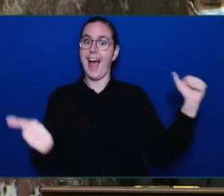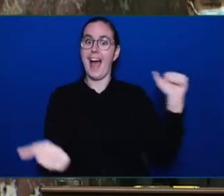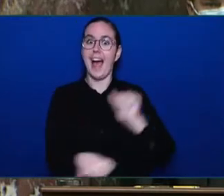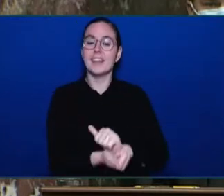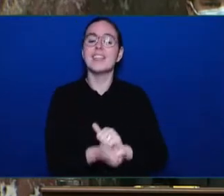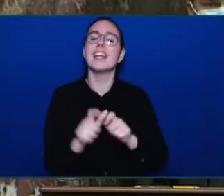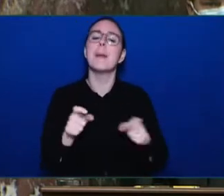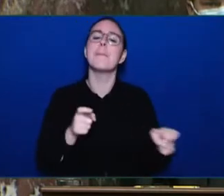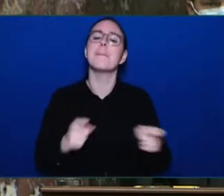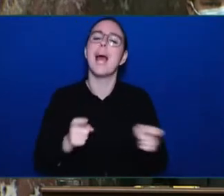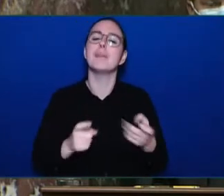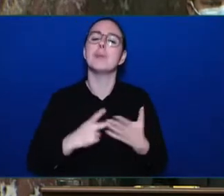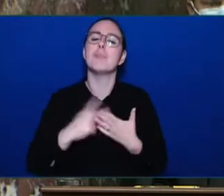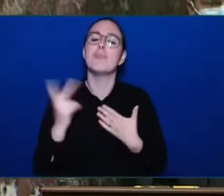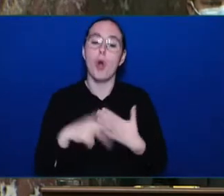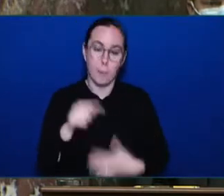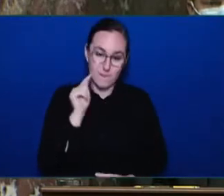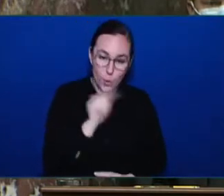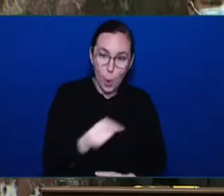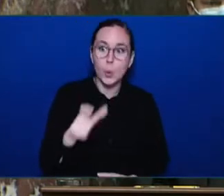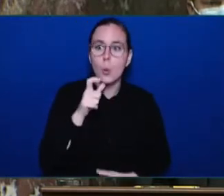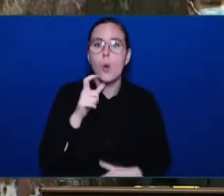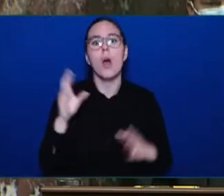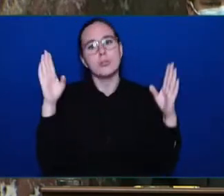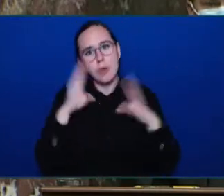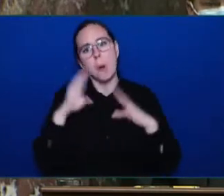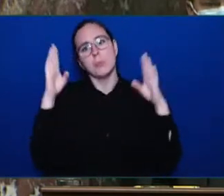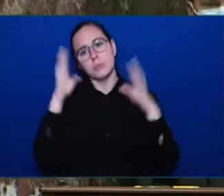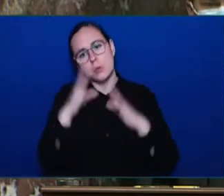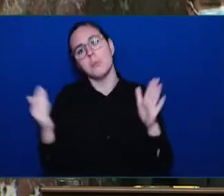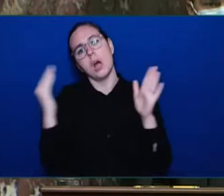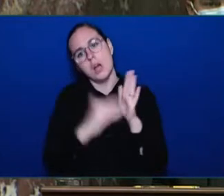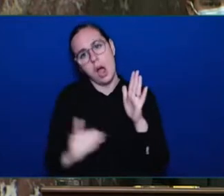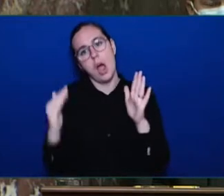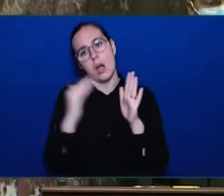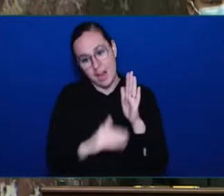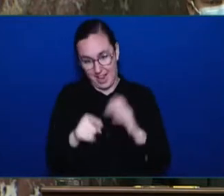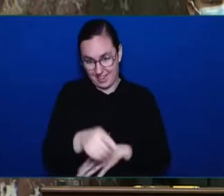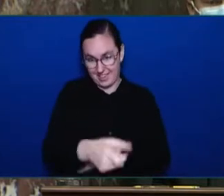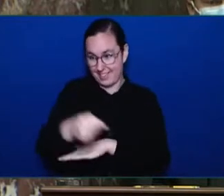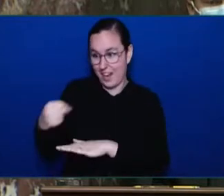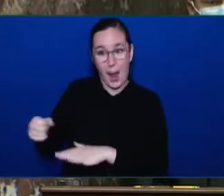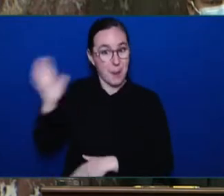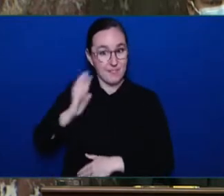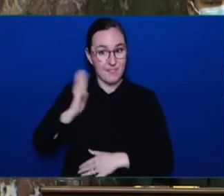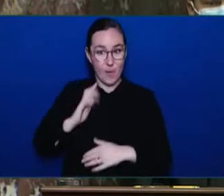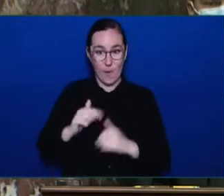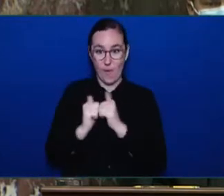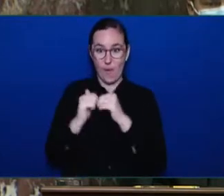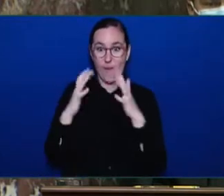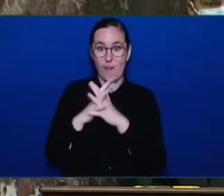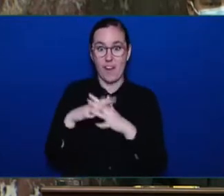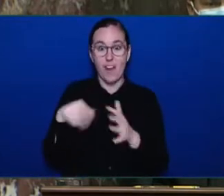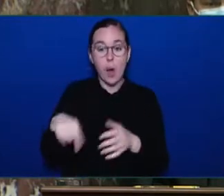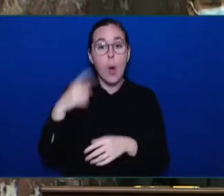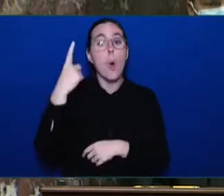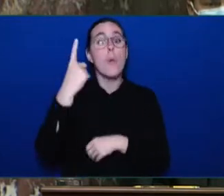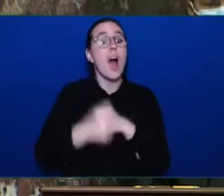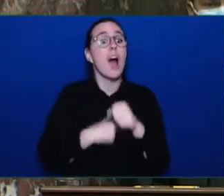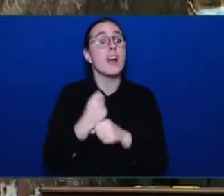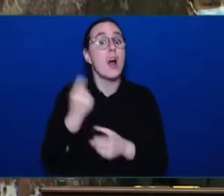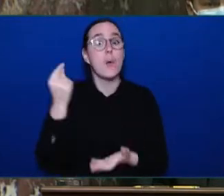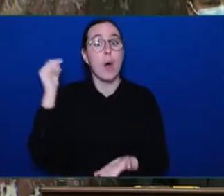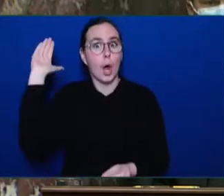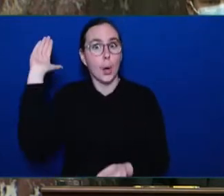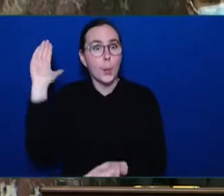recidivism by 40% in one year. What did the Opposition do when they were in government? They cut that program. Mr.